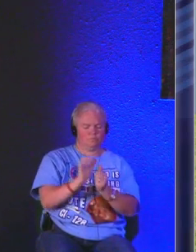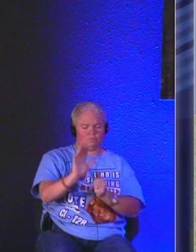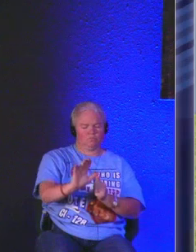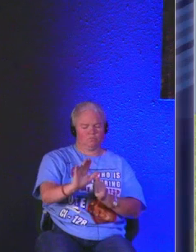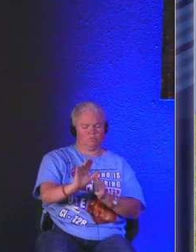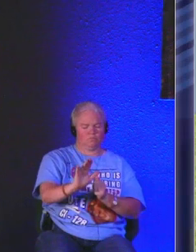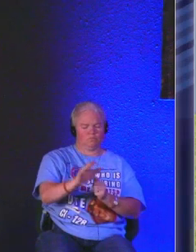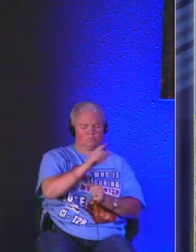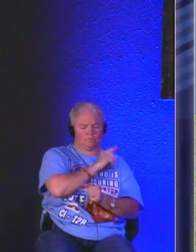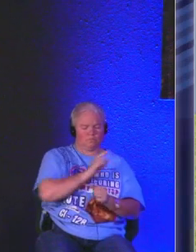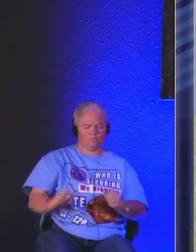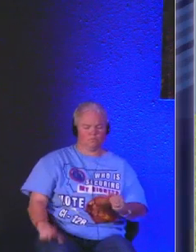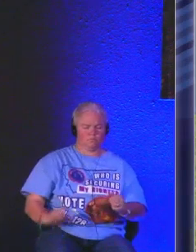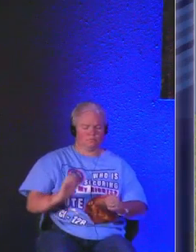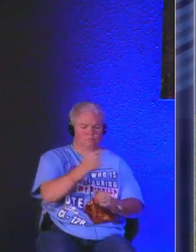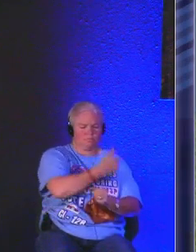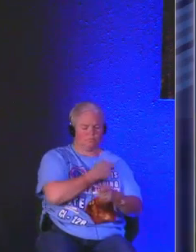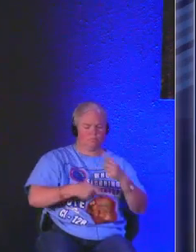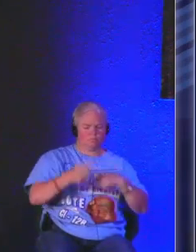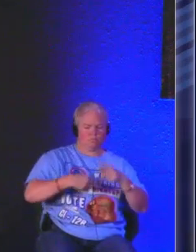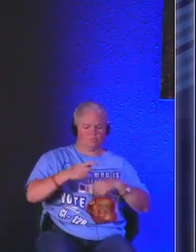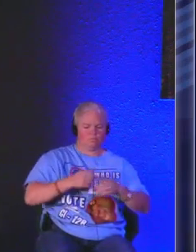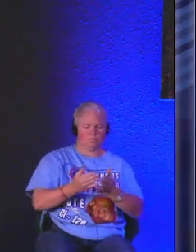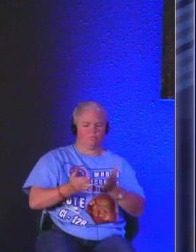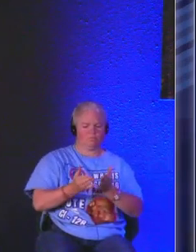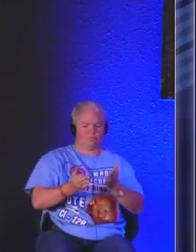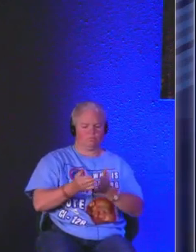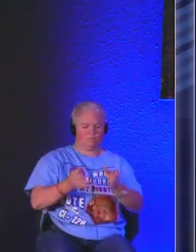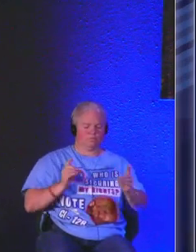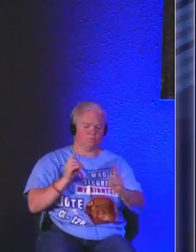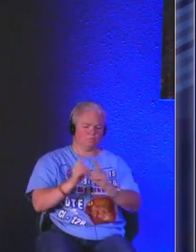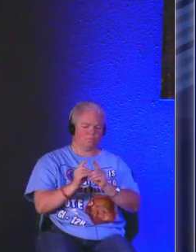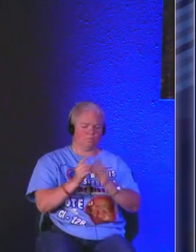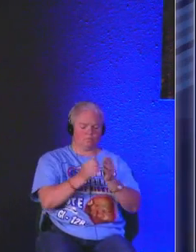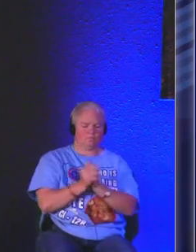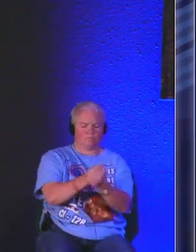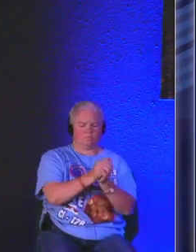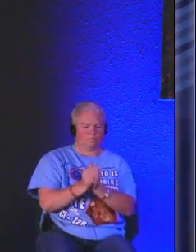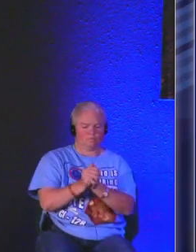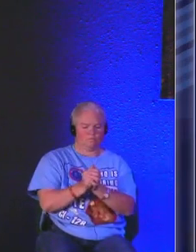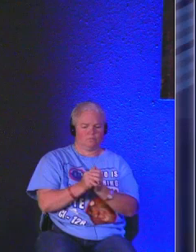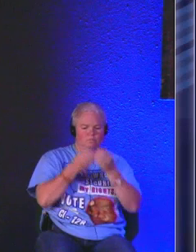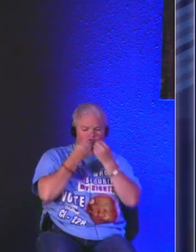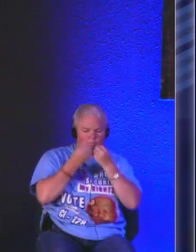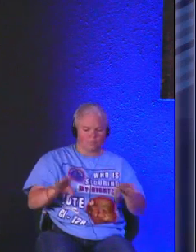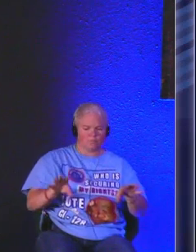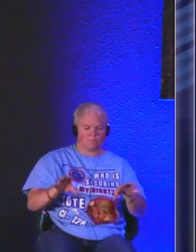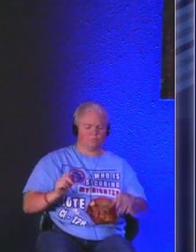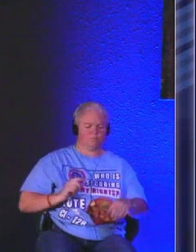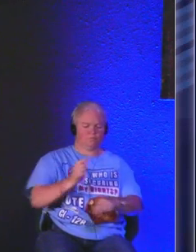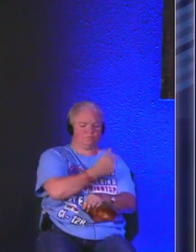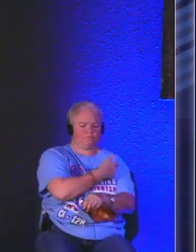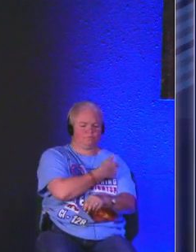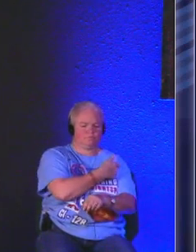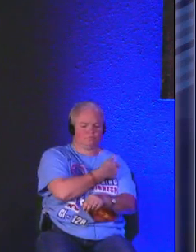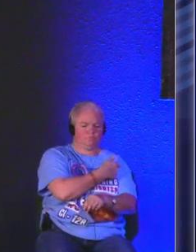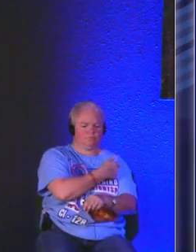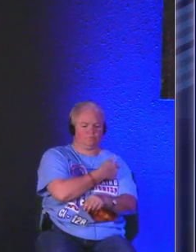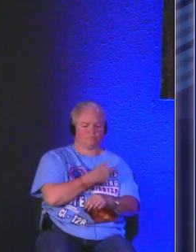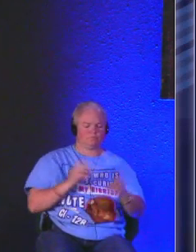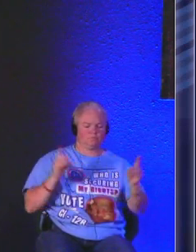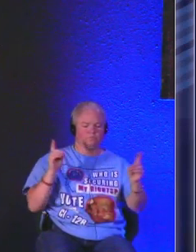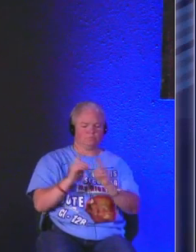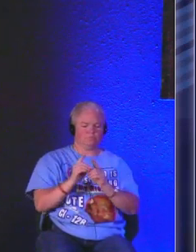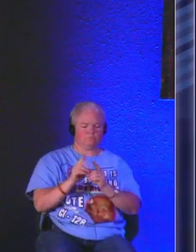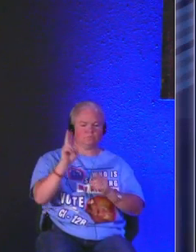you and Lord God we come here and we can come here and we can meet together all we want but Lord God what blesses us is you convene